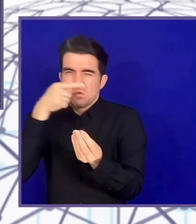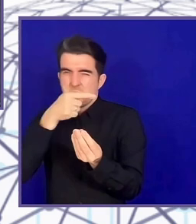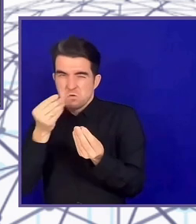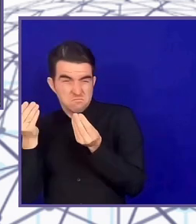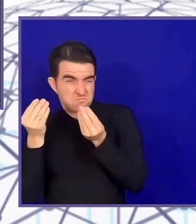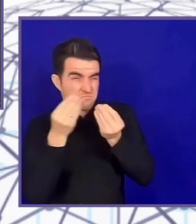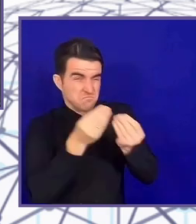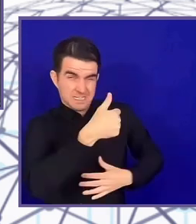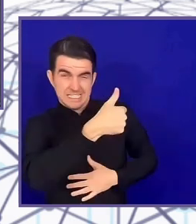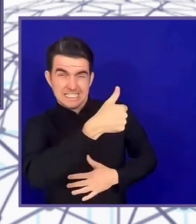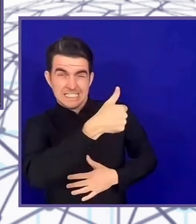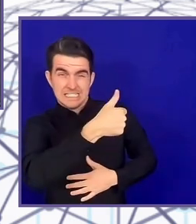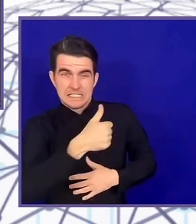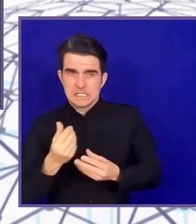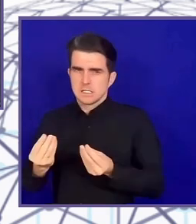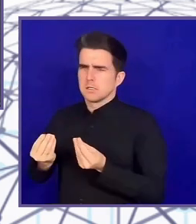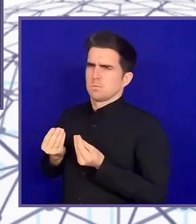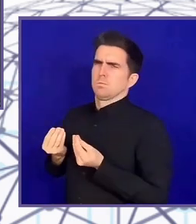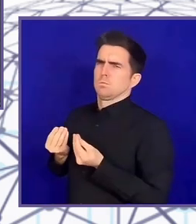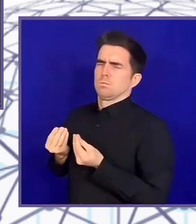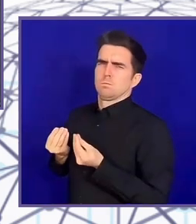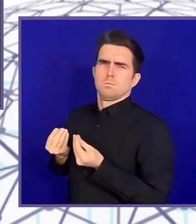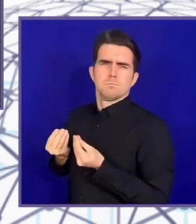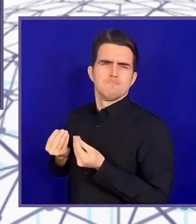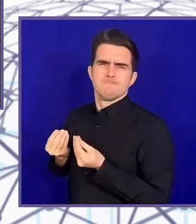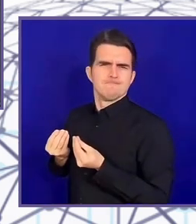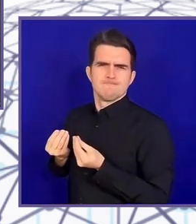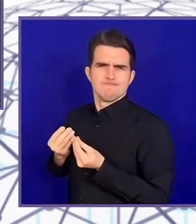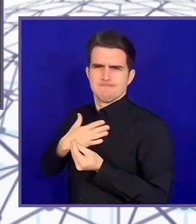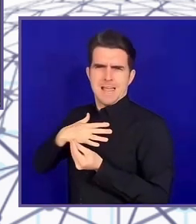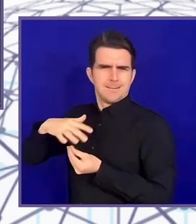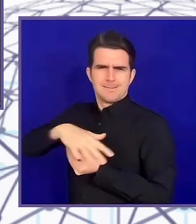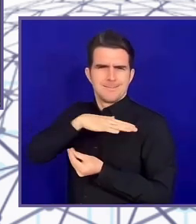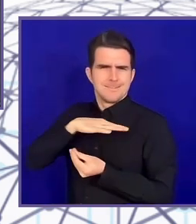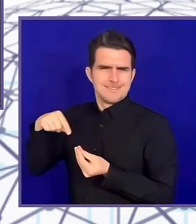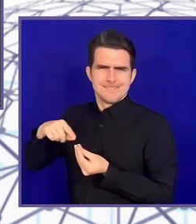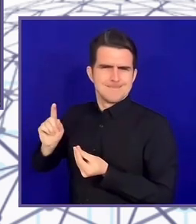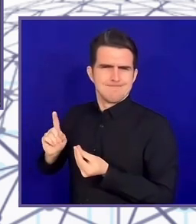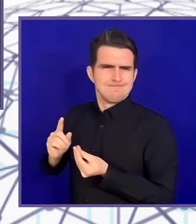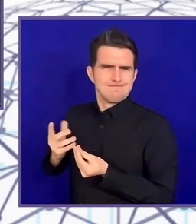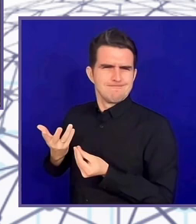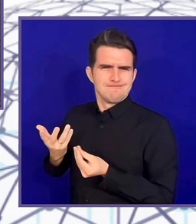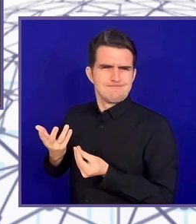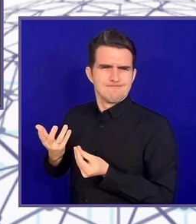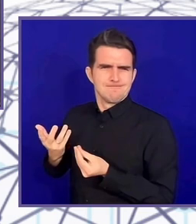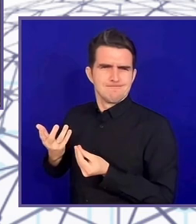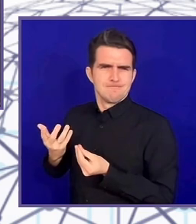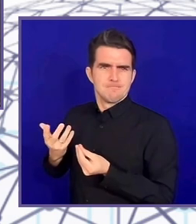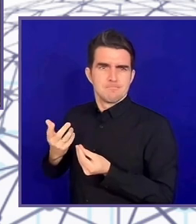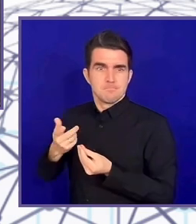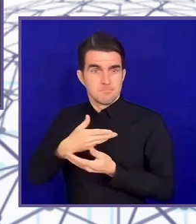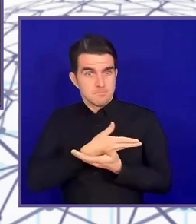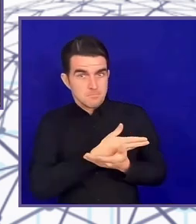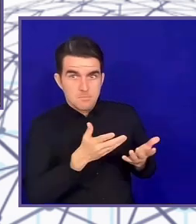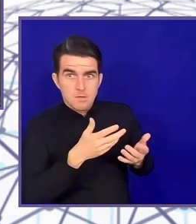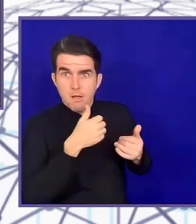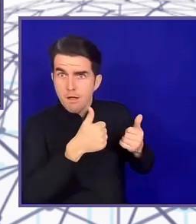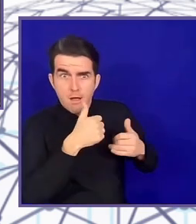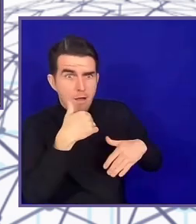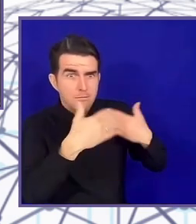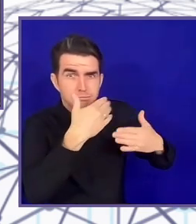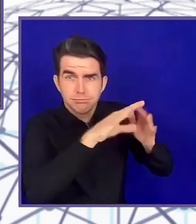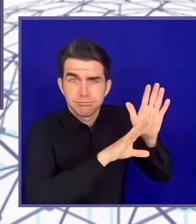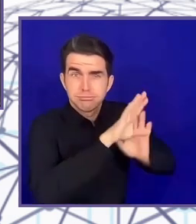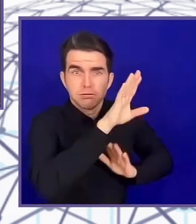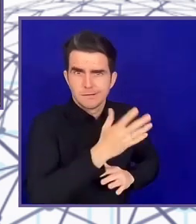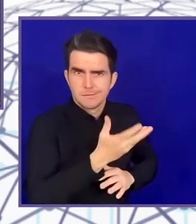amazing chair, if I have any issue where there's a breakdown, the technology is so specific that we